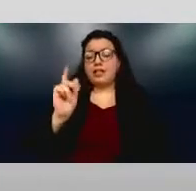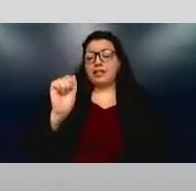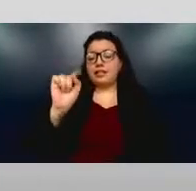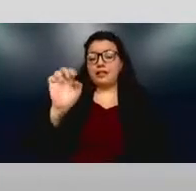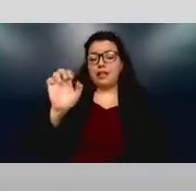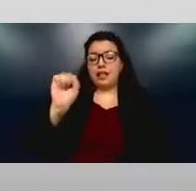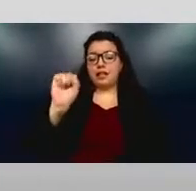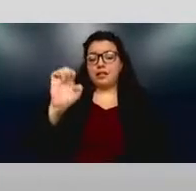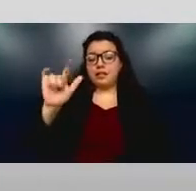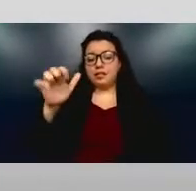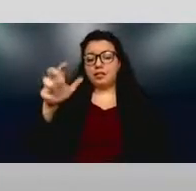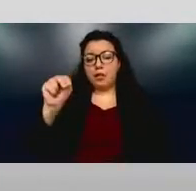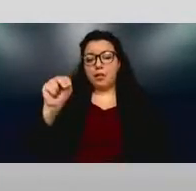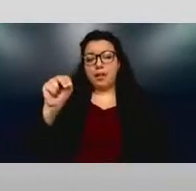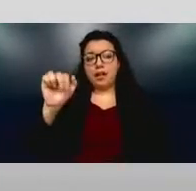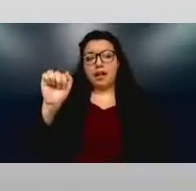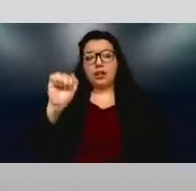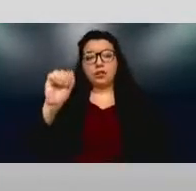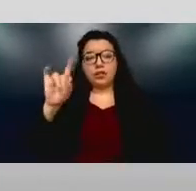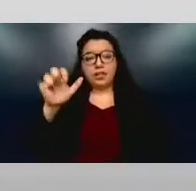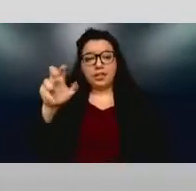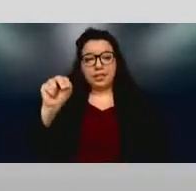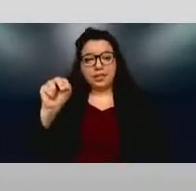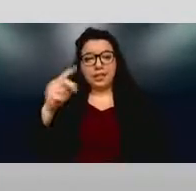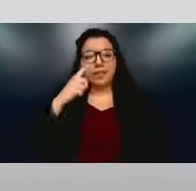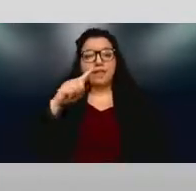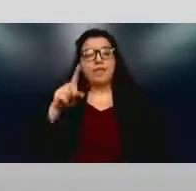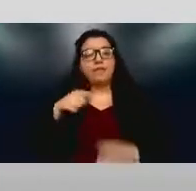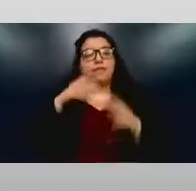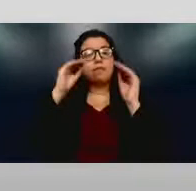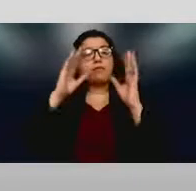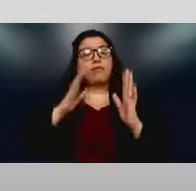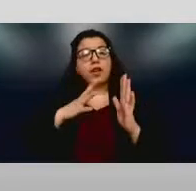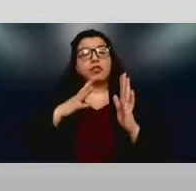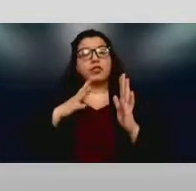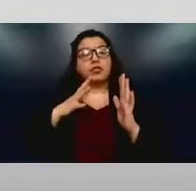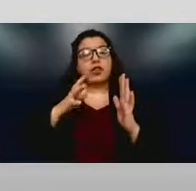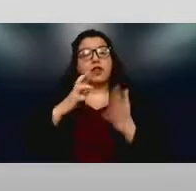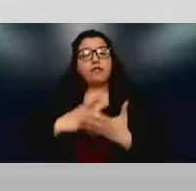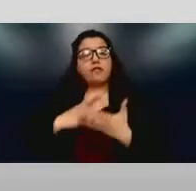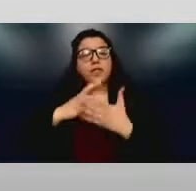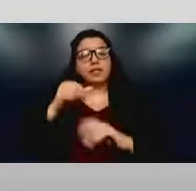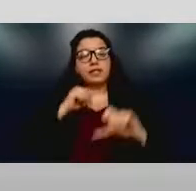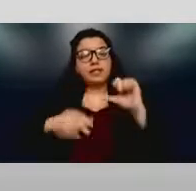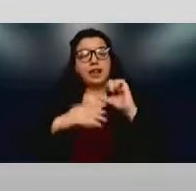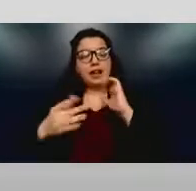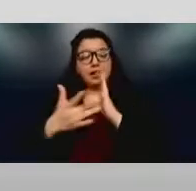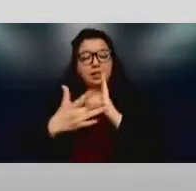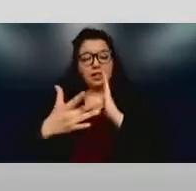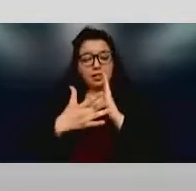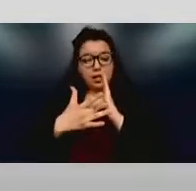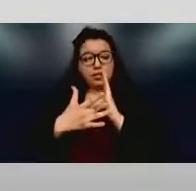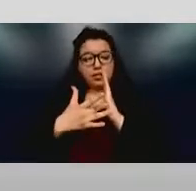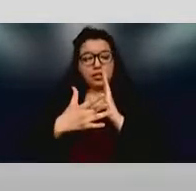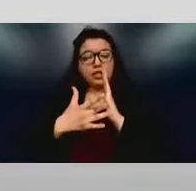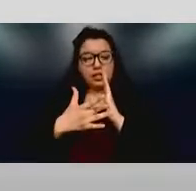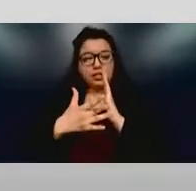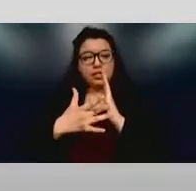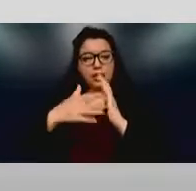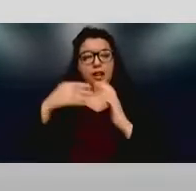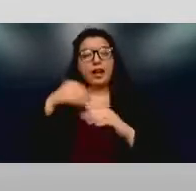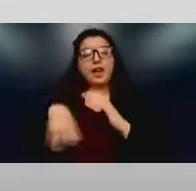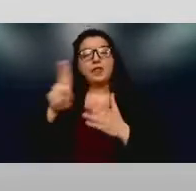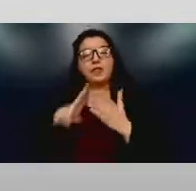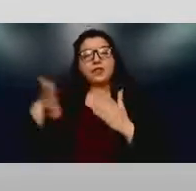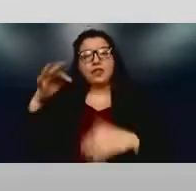Dean and Professor of Rehabilitation Science and Technology at the School of Health and Rehab Science at the University